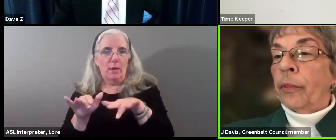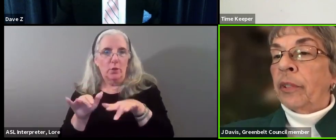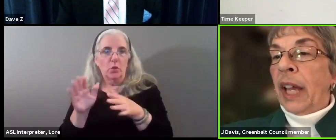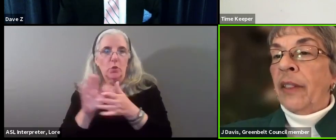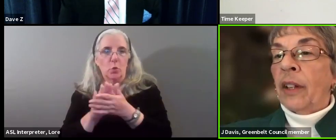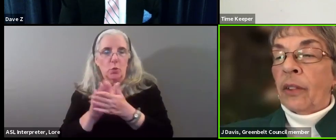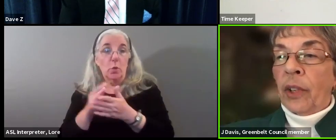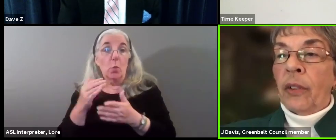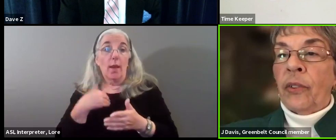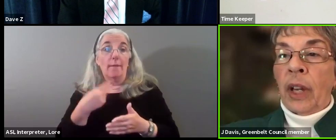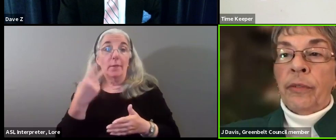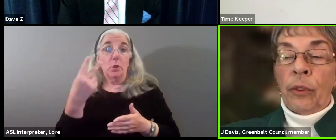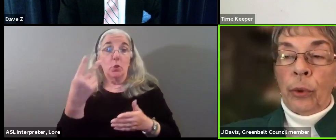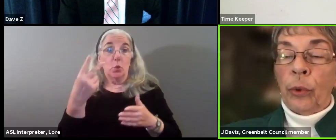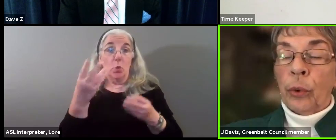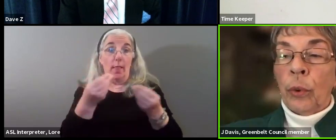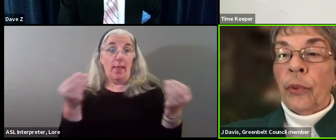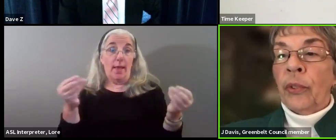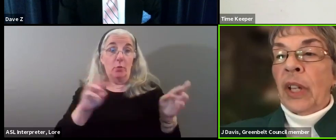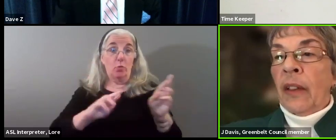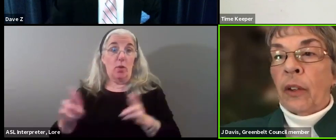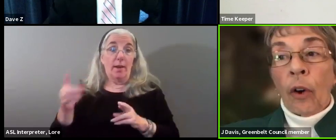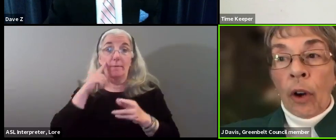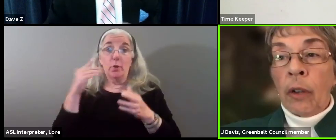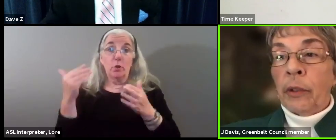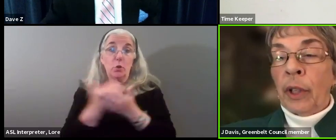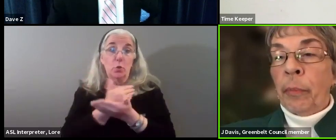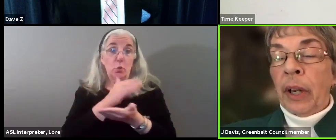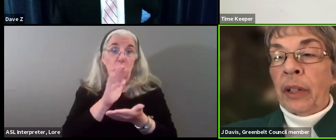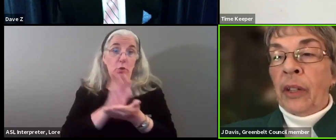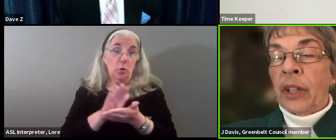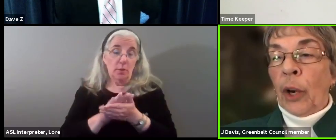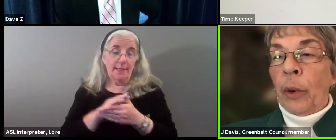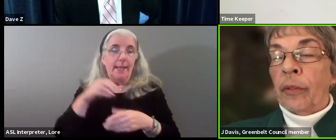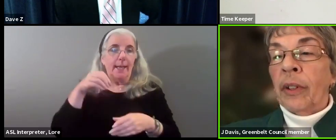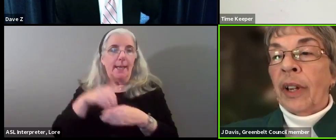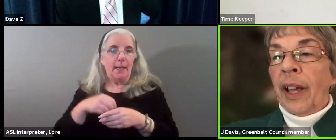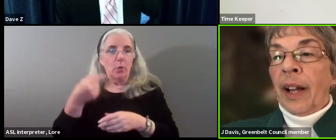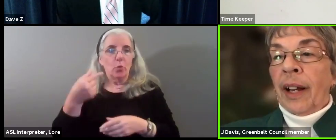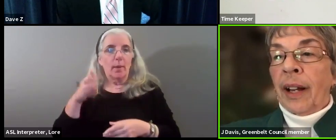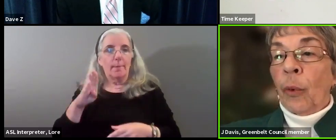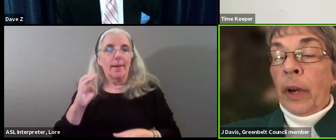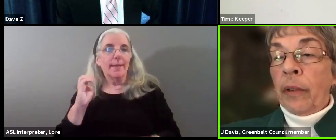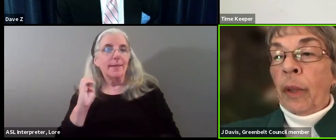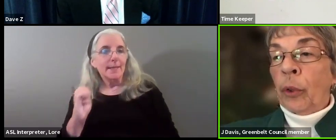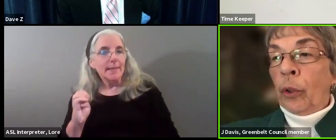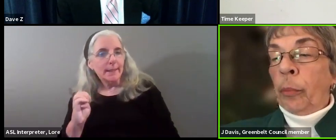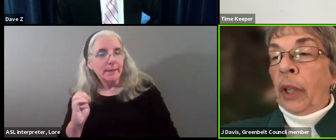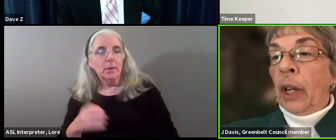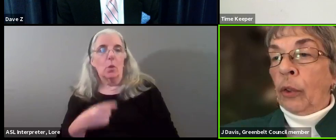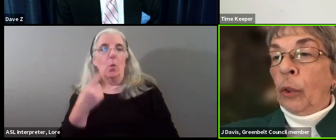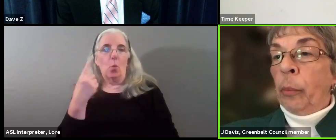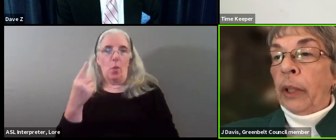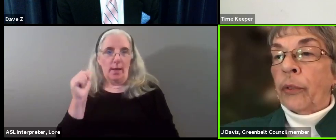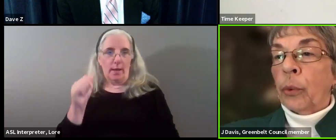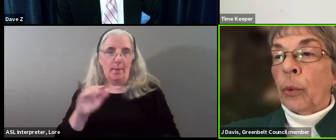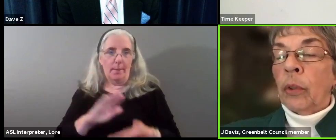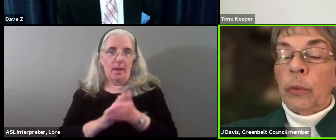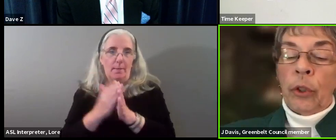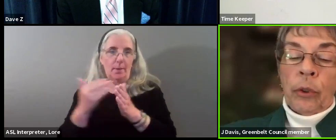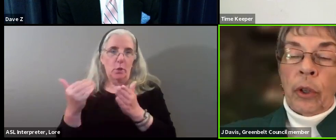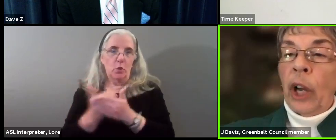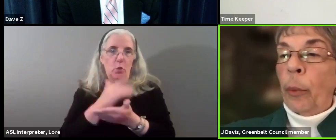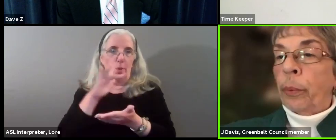parcels of land that are set aside for new schools. They're all in Greenbelt East, however. One of them could be a new middle